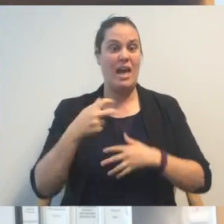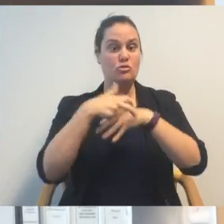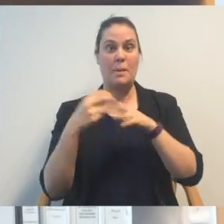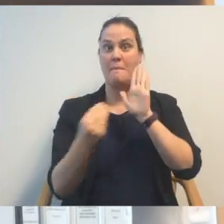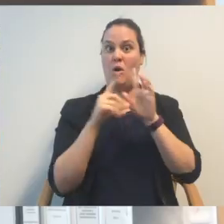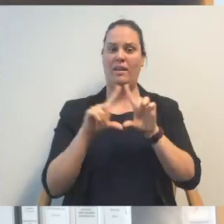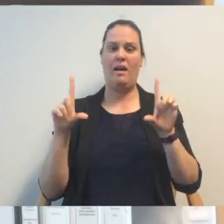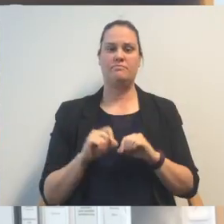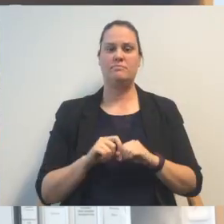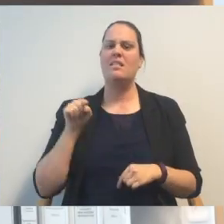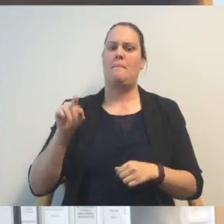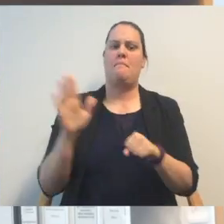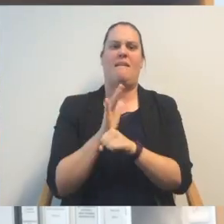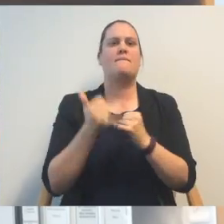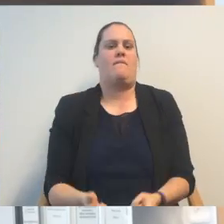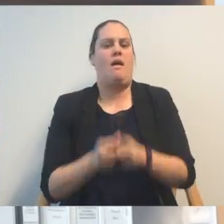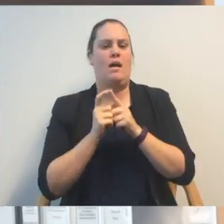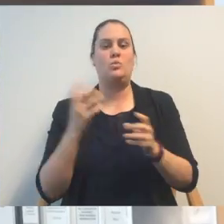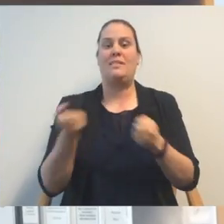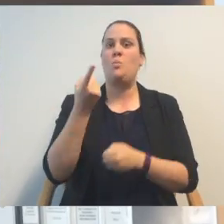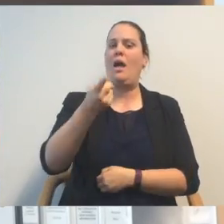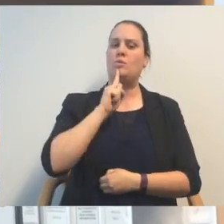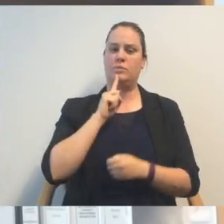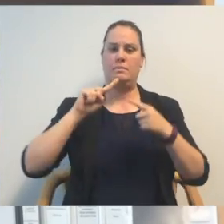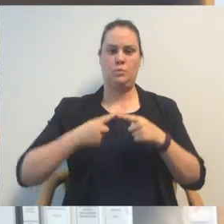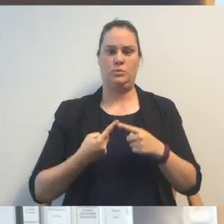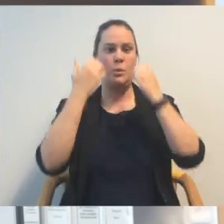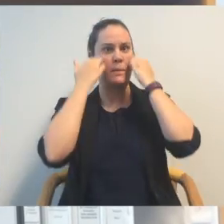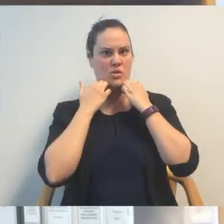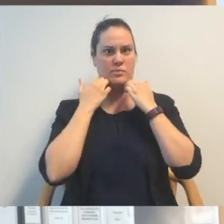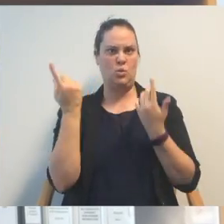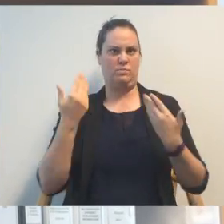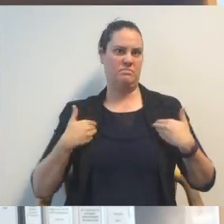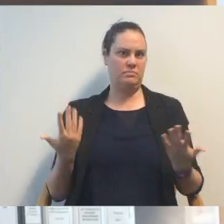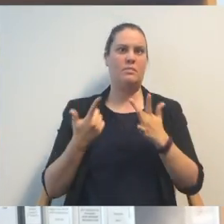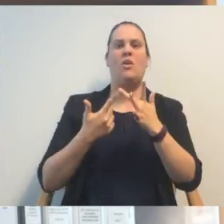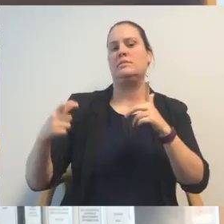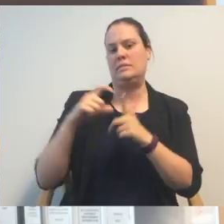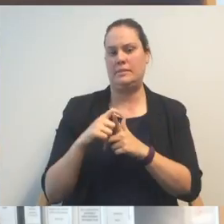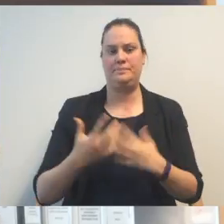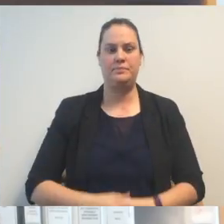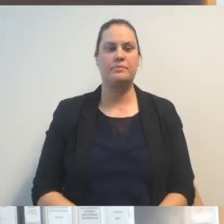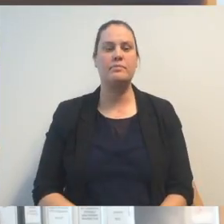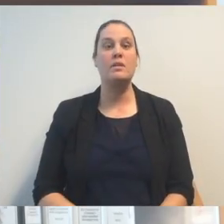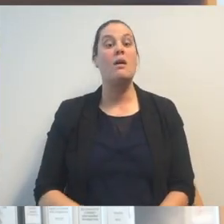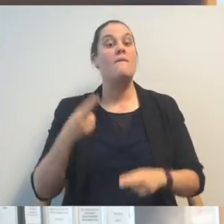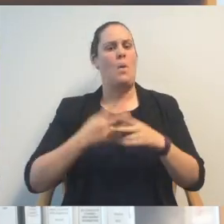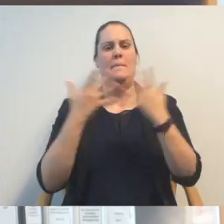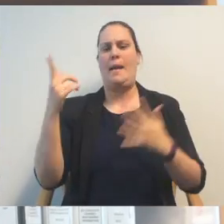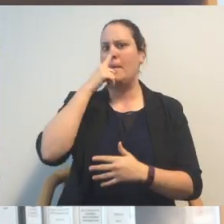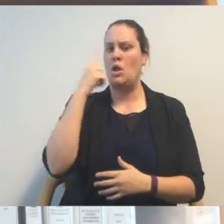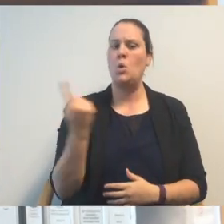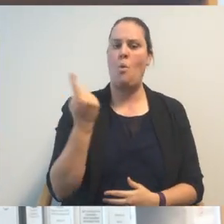because without an address on the proof of age card it was quite difficult for them to provide the 100 points